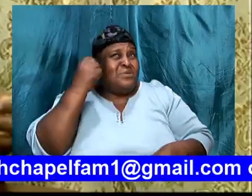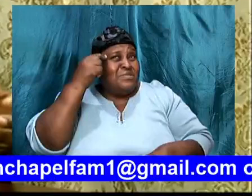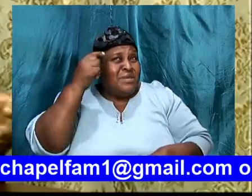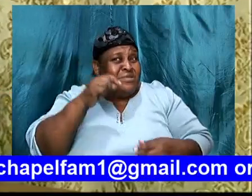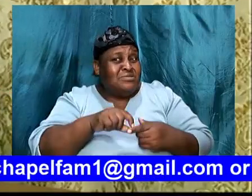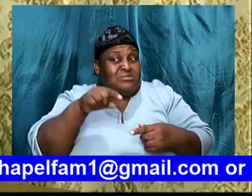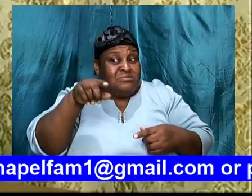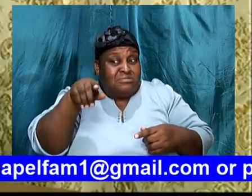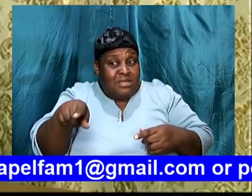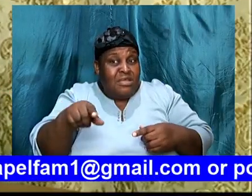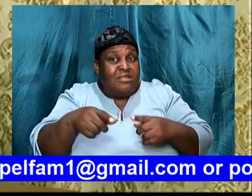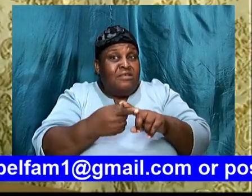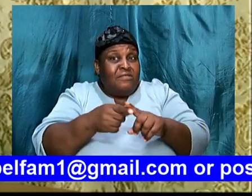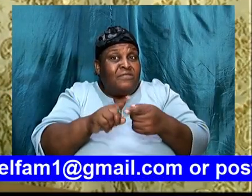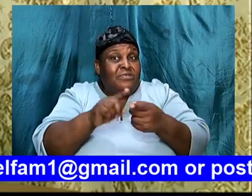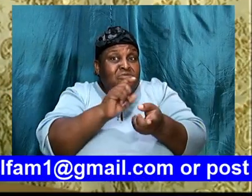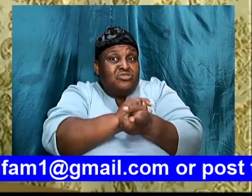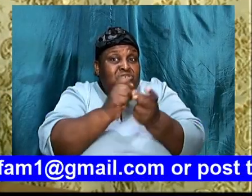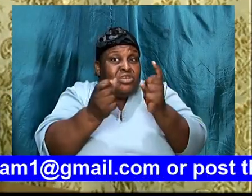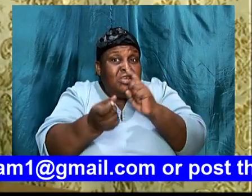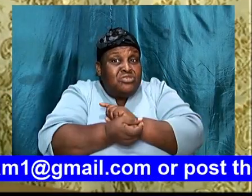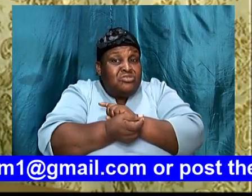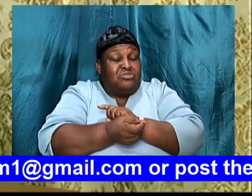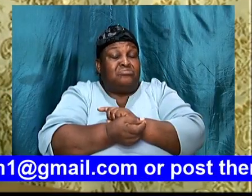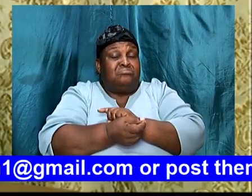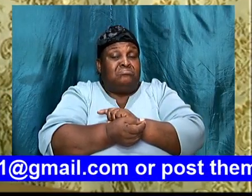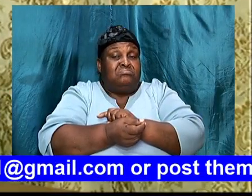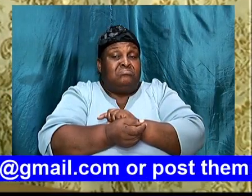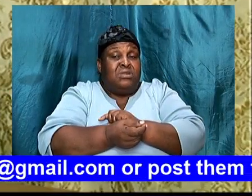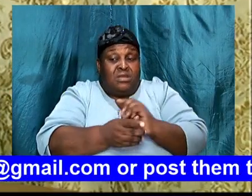The plans, that we have, in regards, to that person, change.